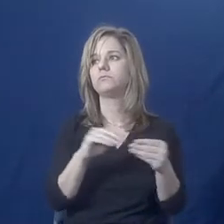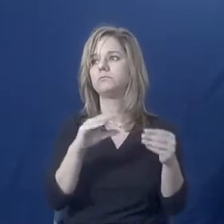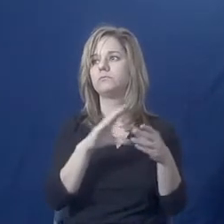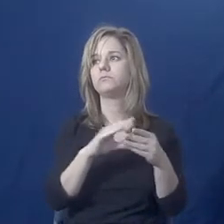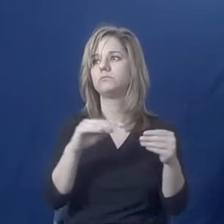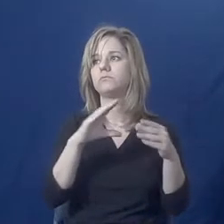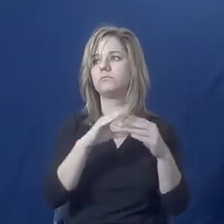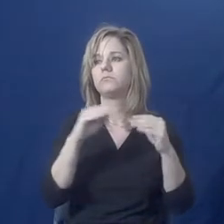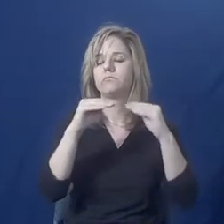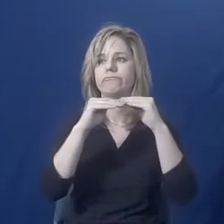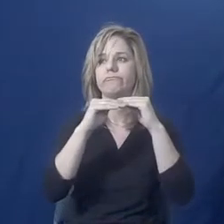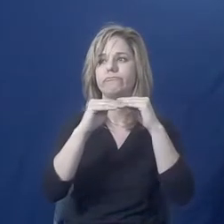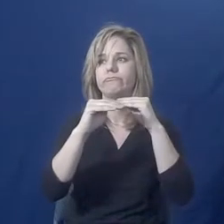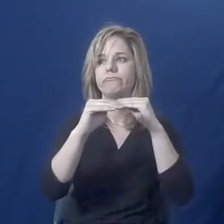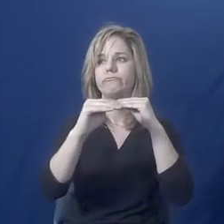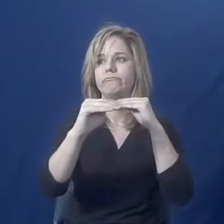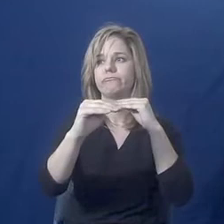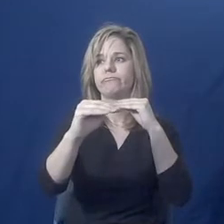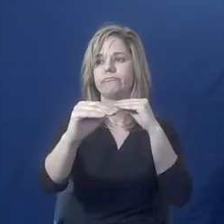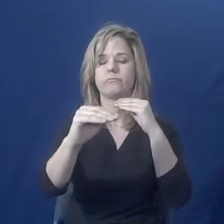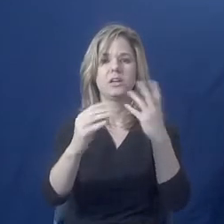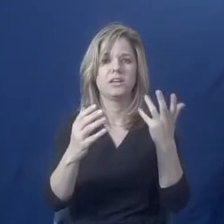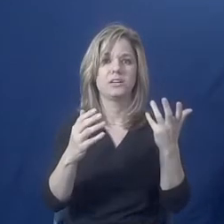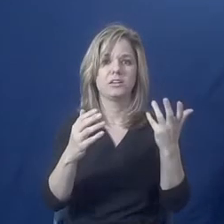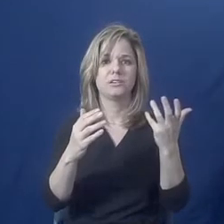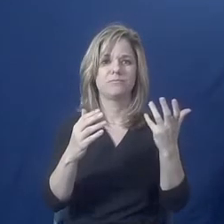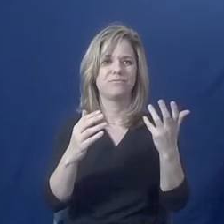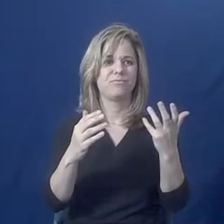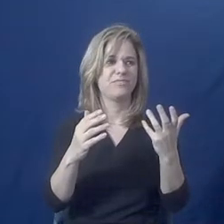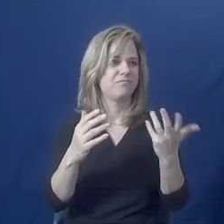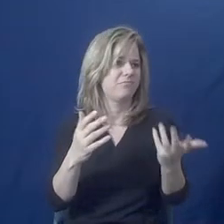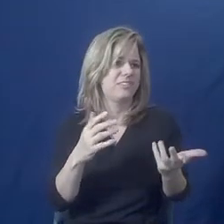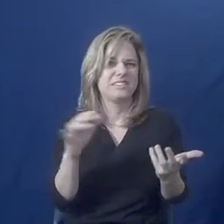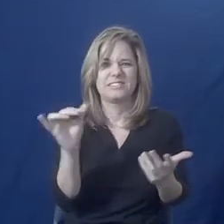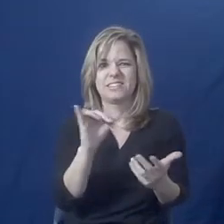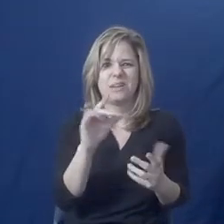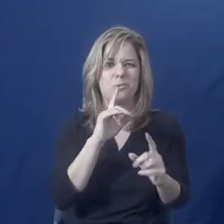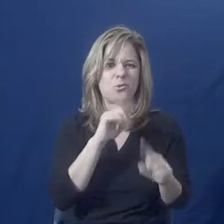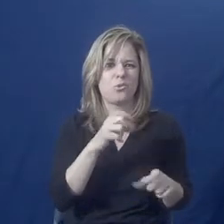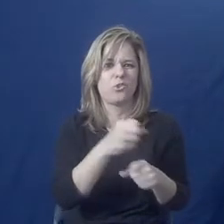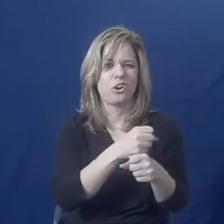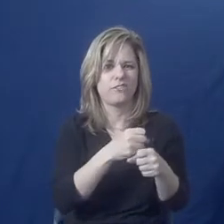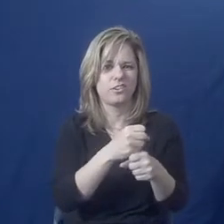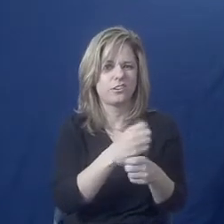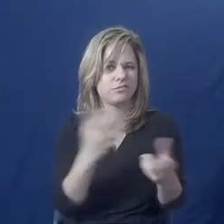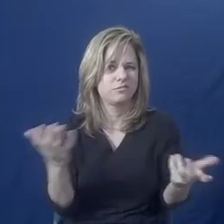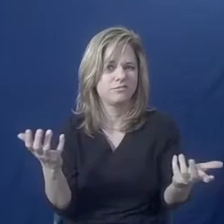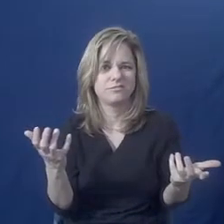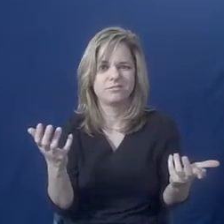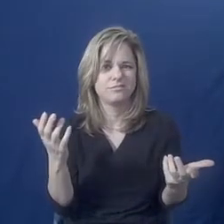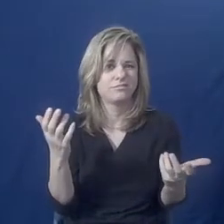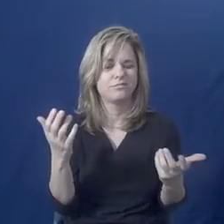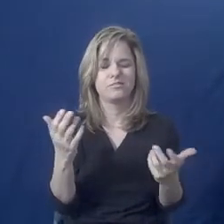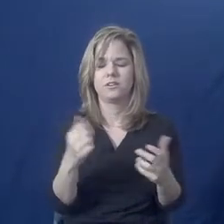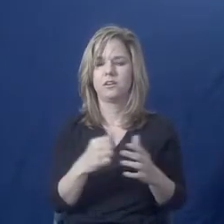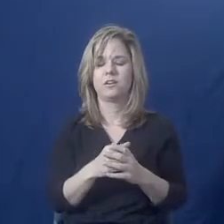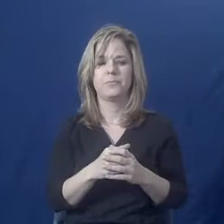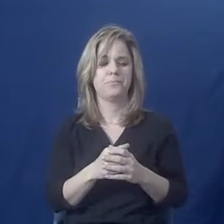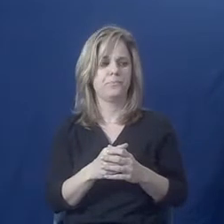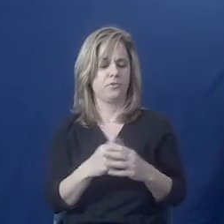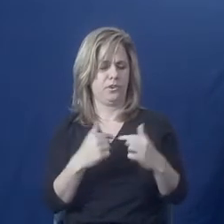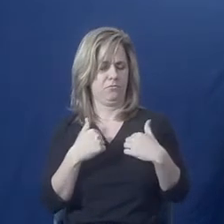even tone. Like they were ordering a coffee. The reactions